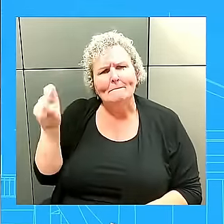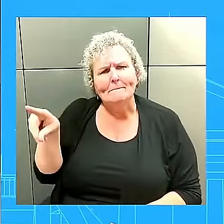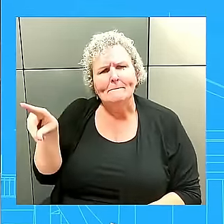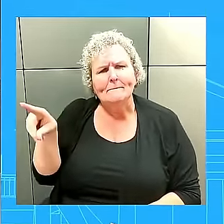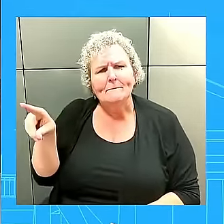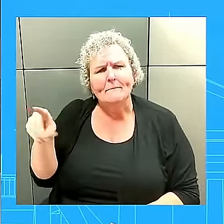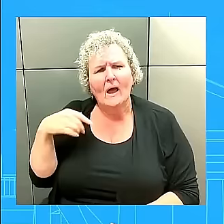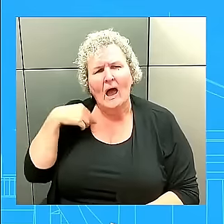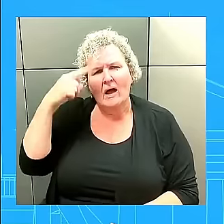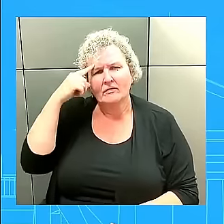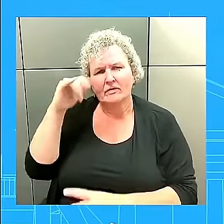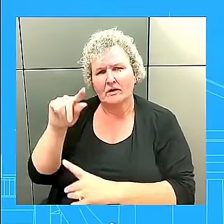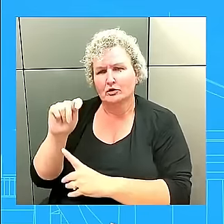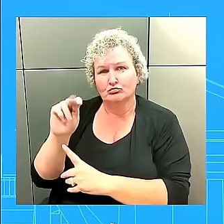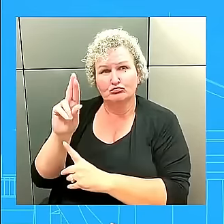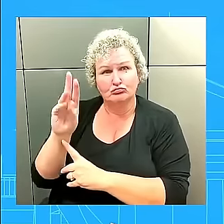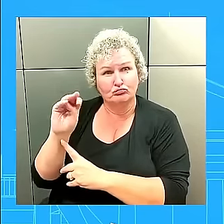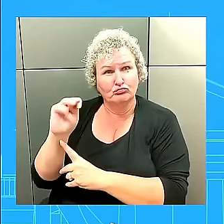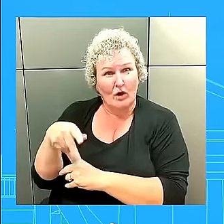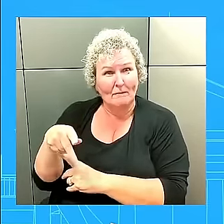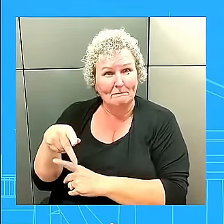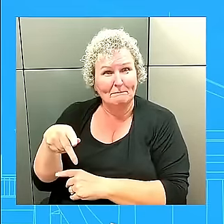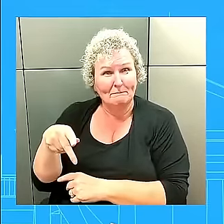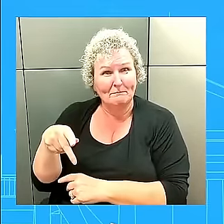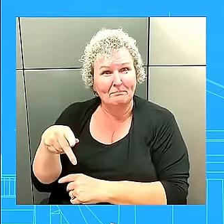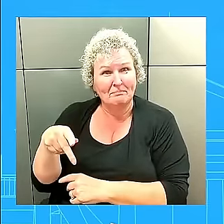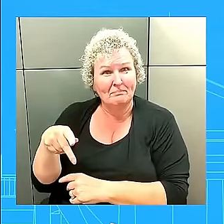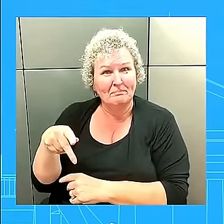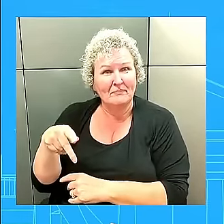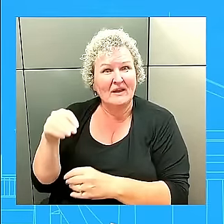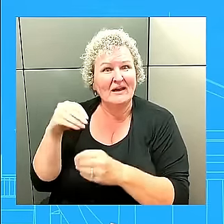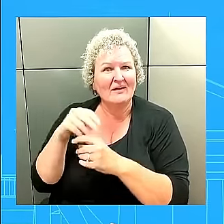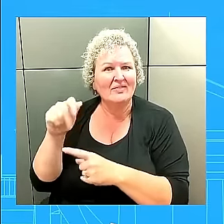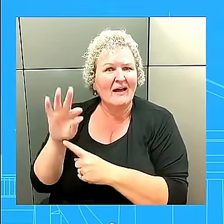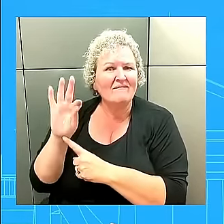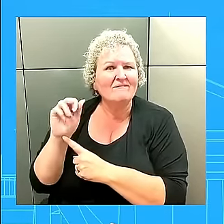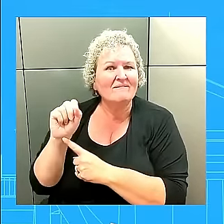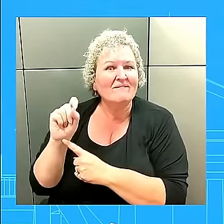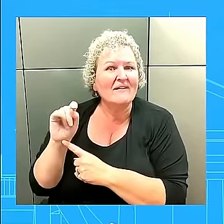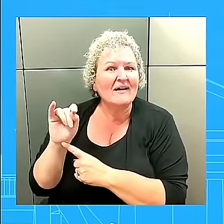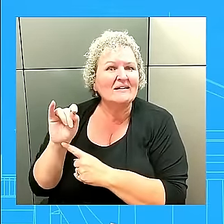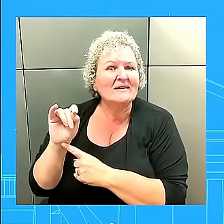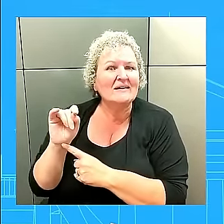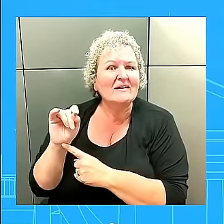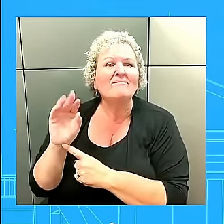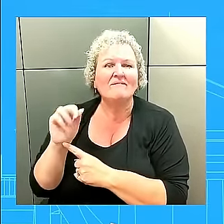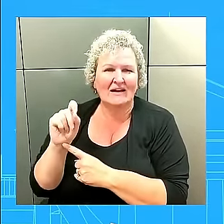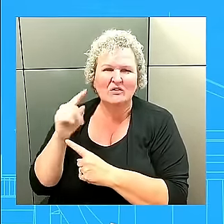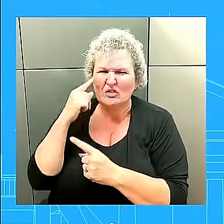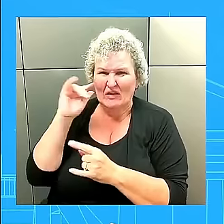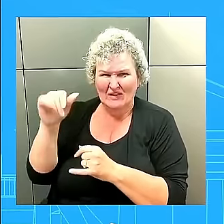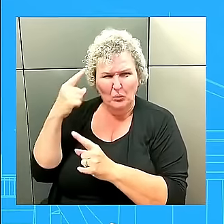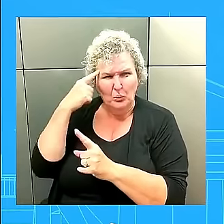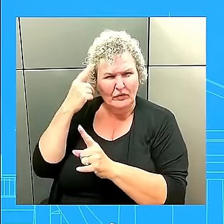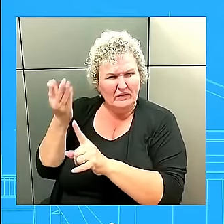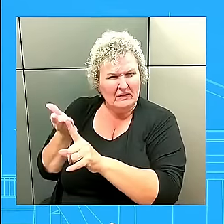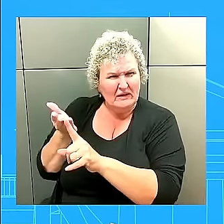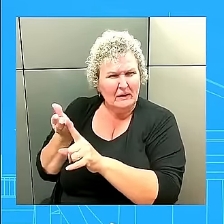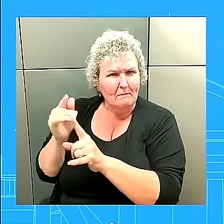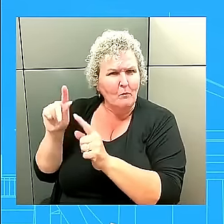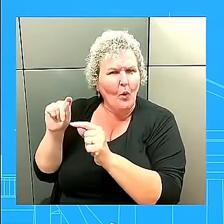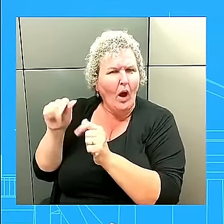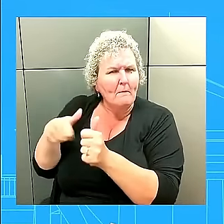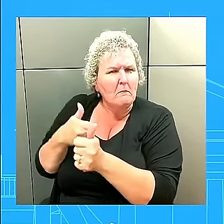fascist? I'm going to, yeah, I'm not going to talk about that stuff. John, there's concern among